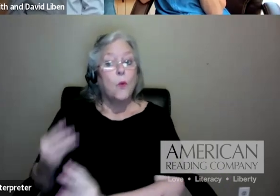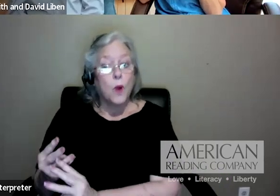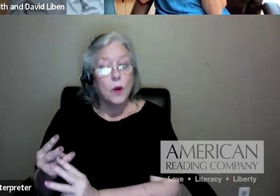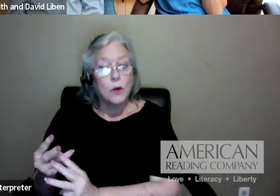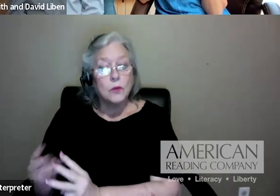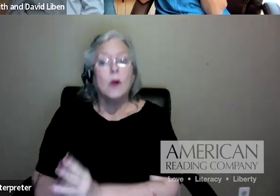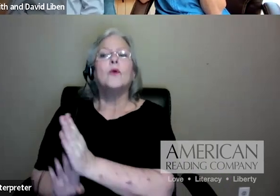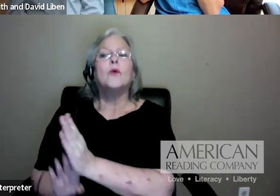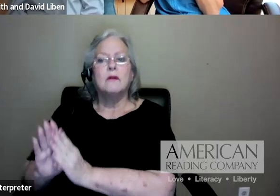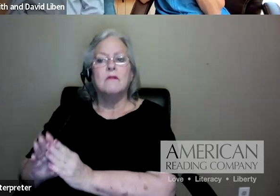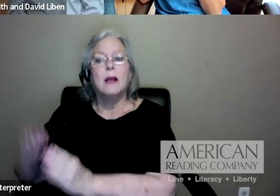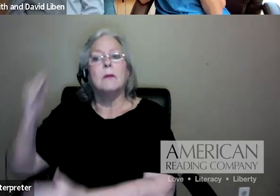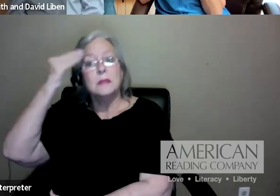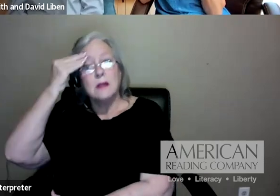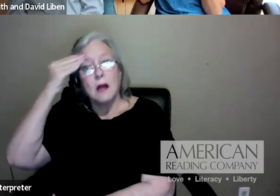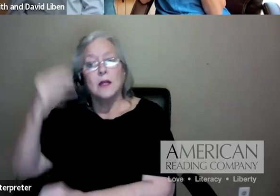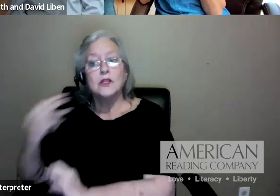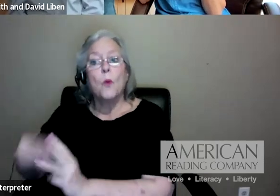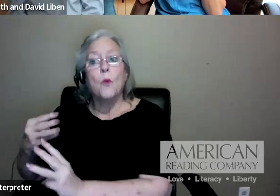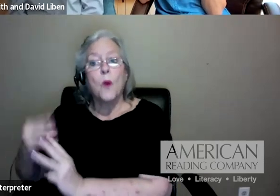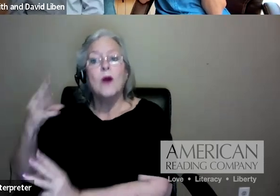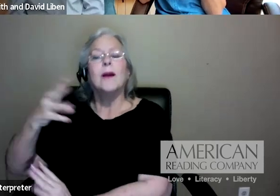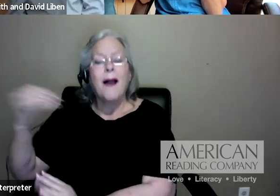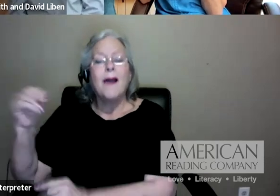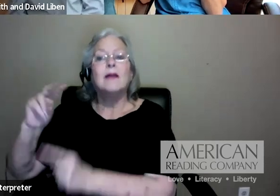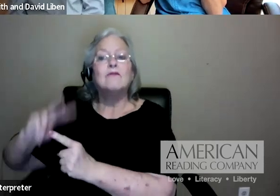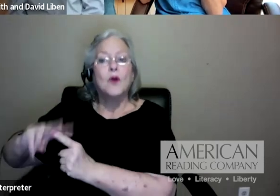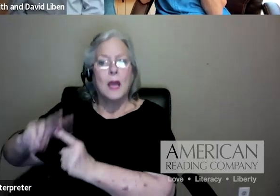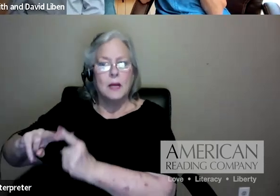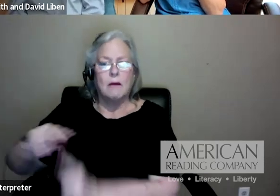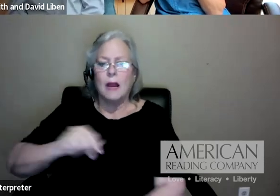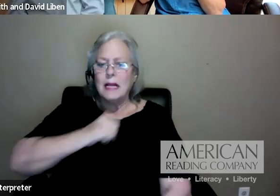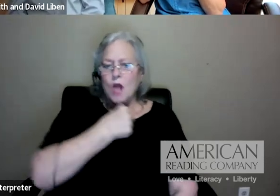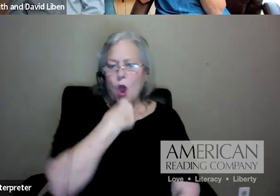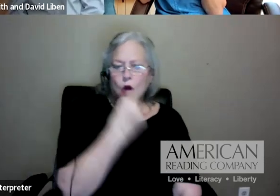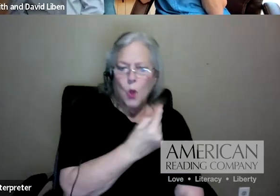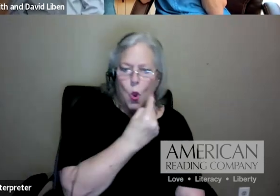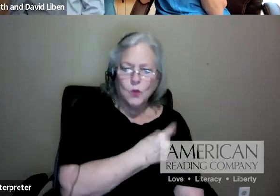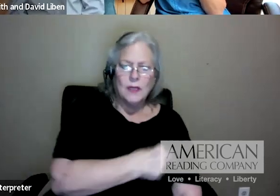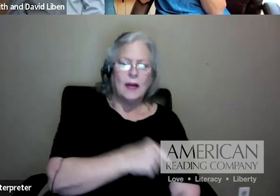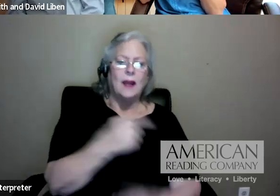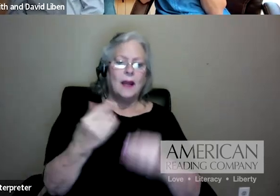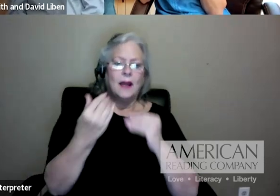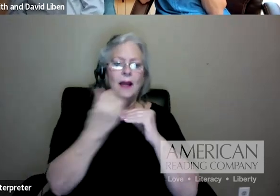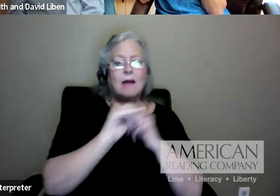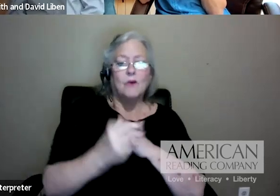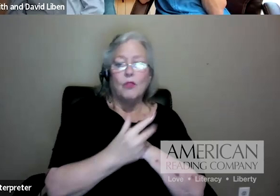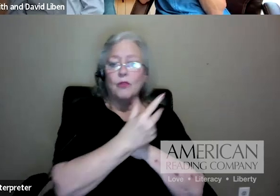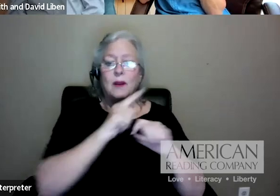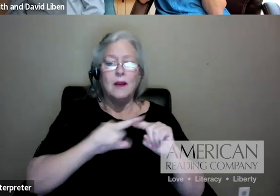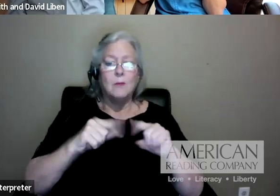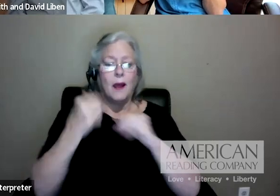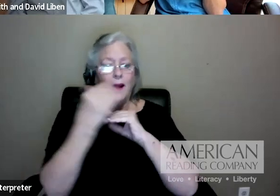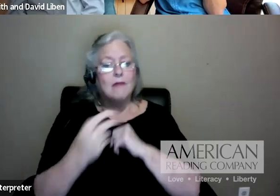knowledge of the world, but you grow your vocabulary. Not just tier three vocabulary, but tier two vocabulary. But you know what?